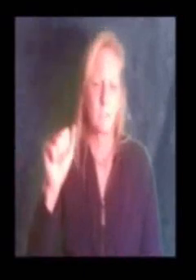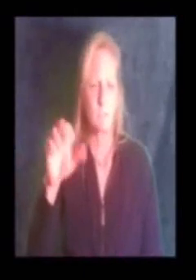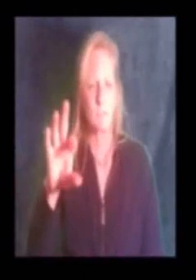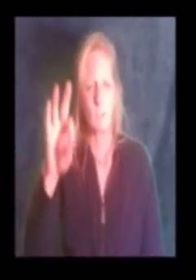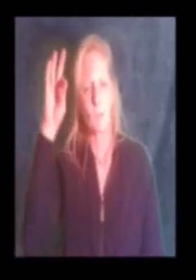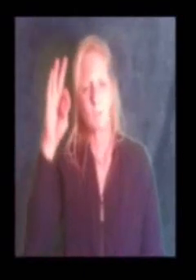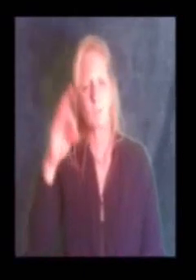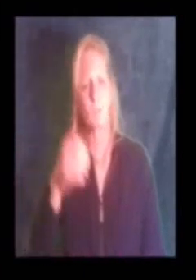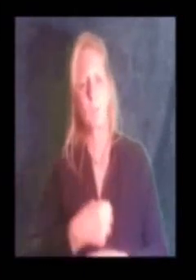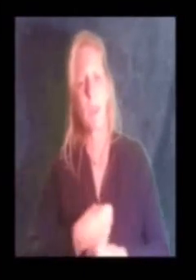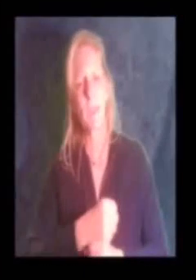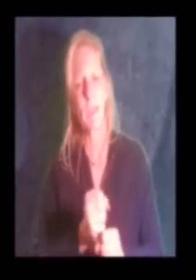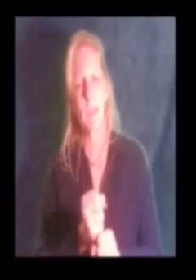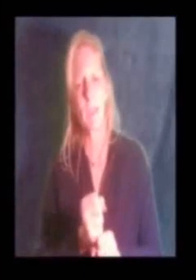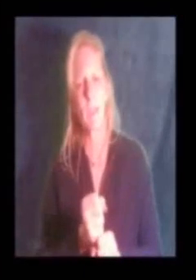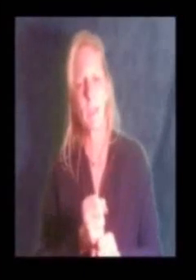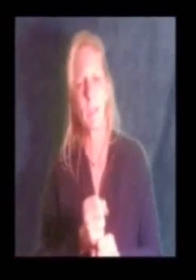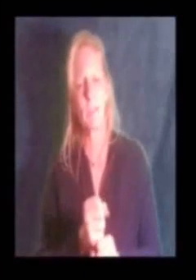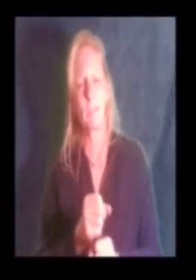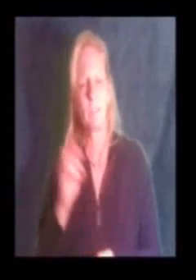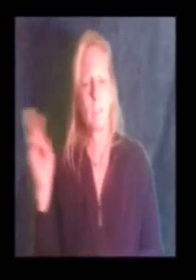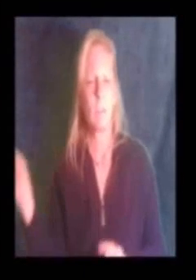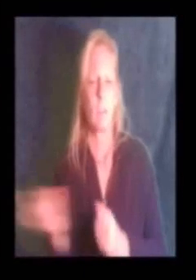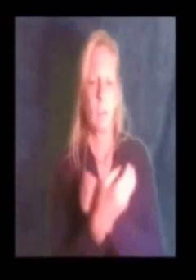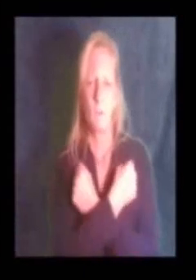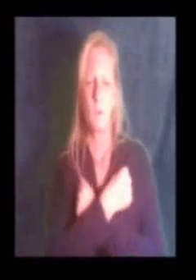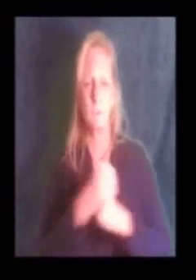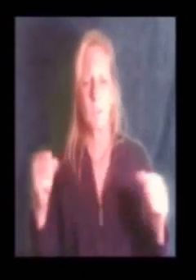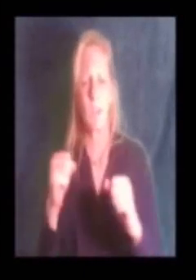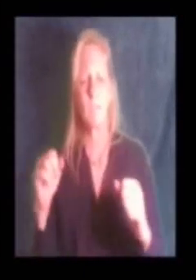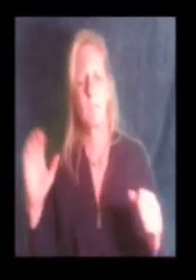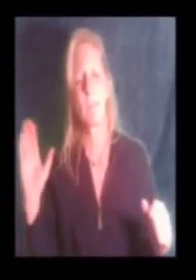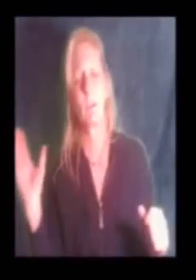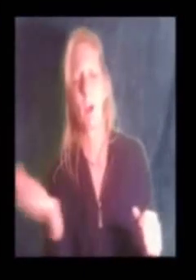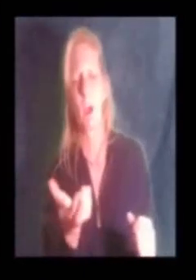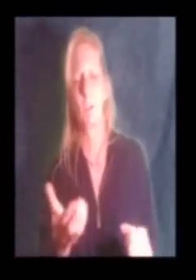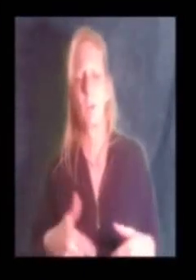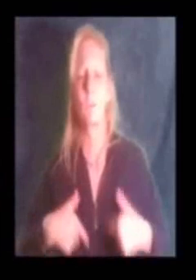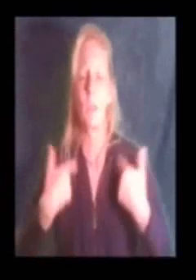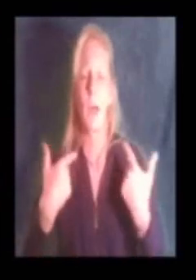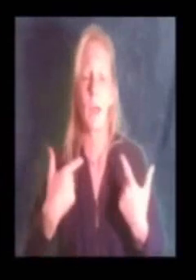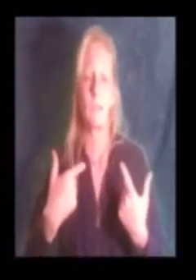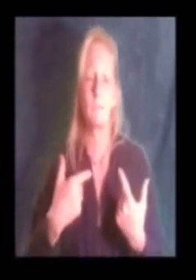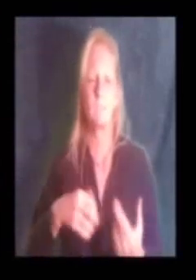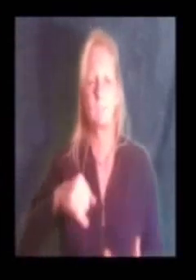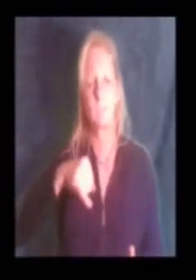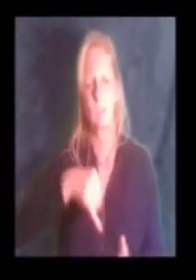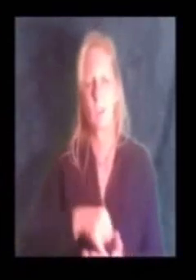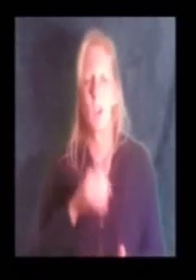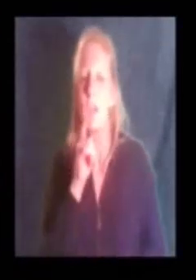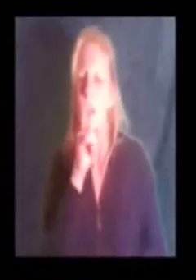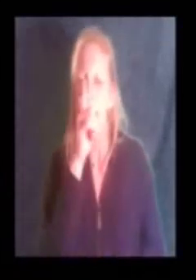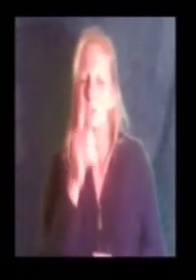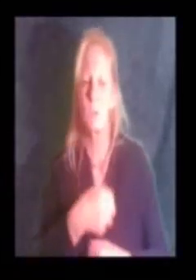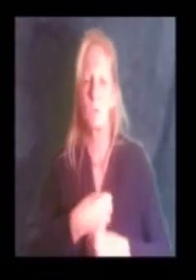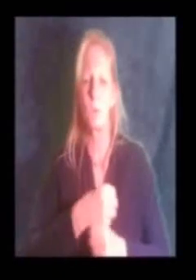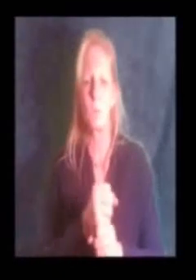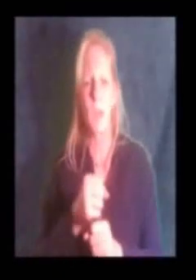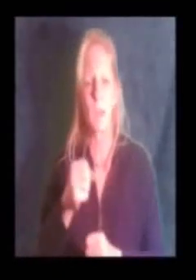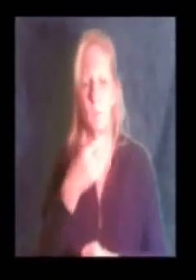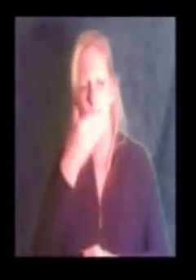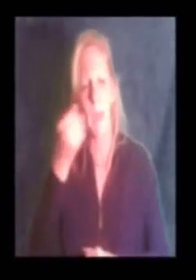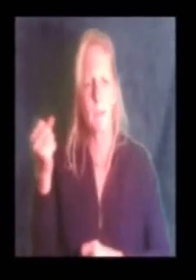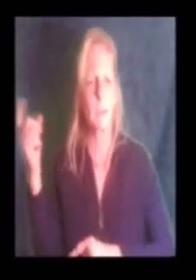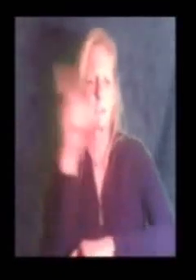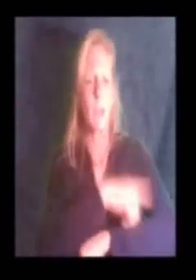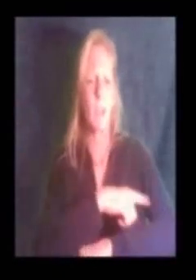There's a choice we're making, we're saving our whole lives It's true we'll